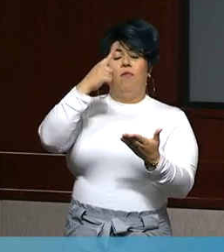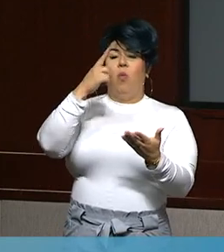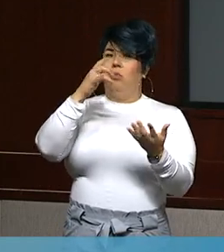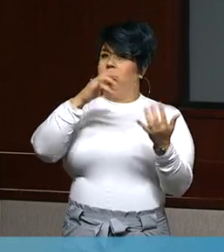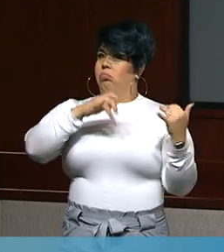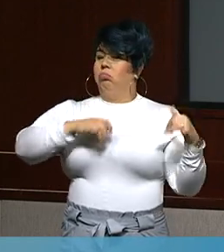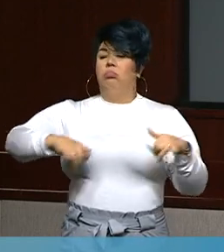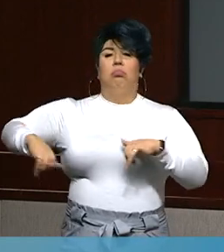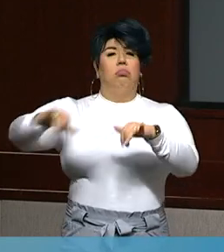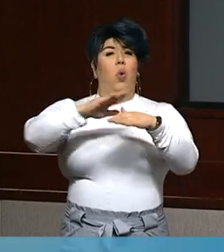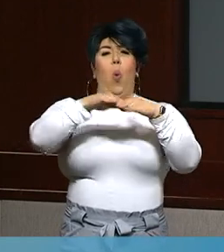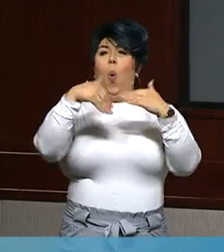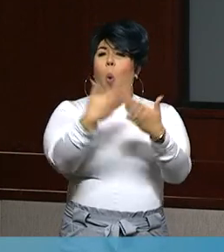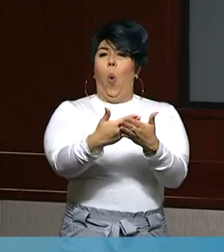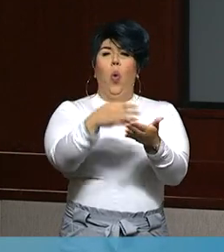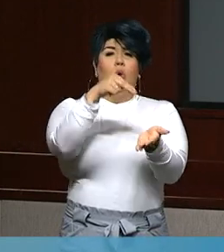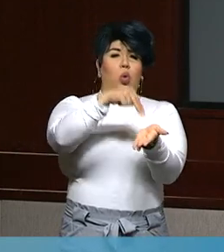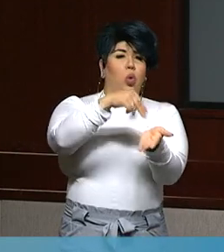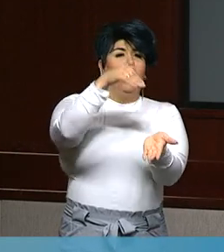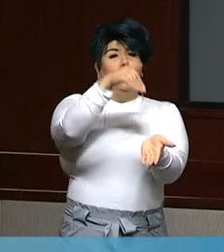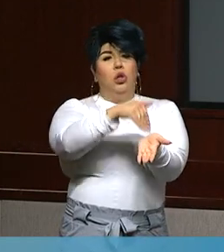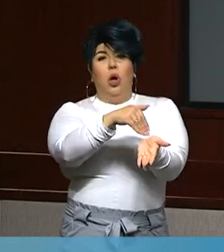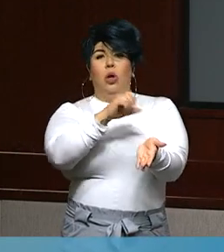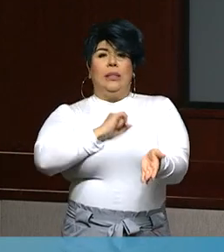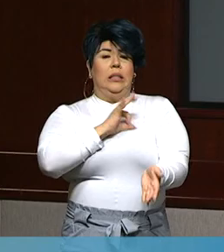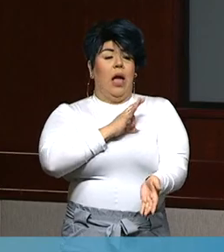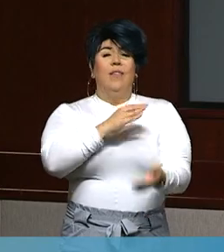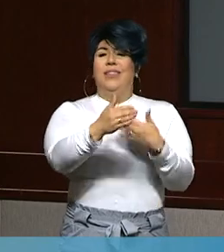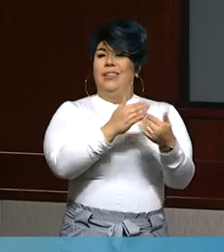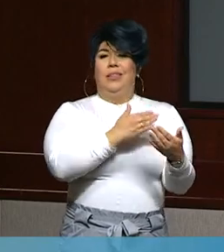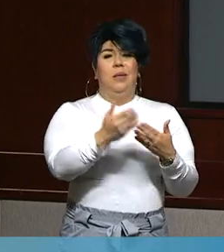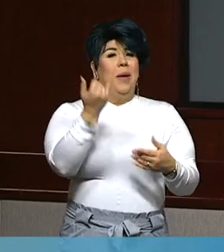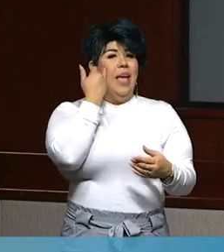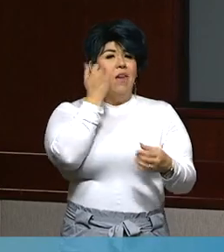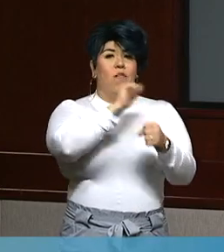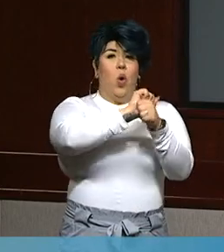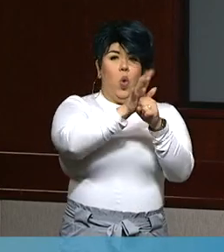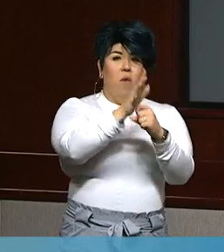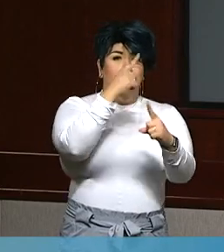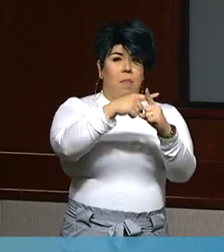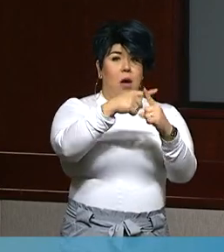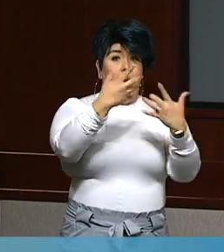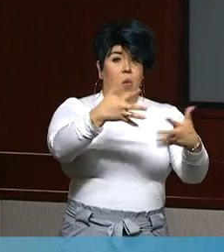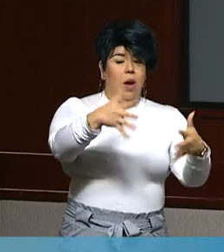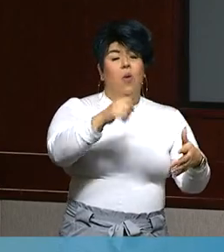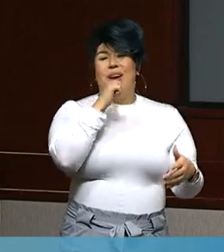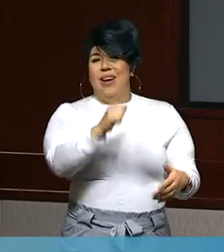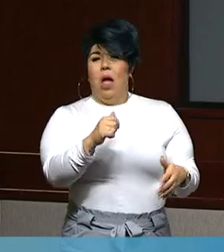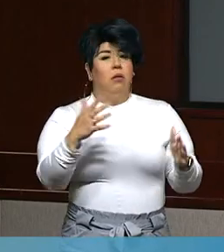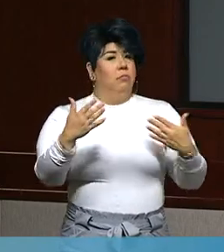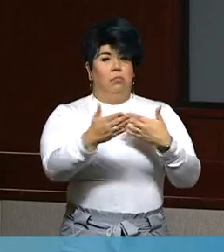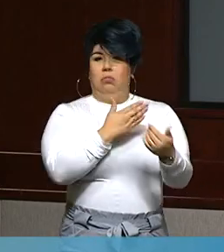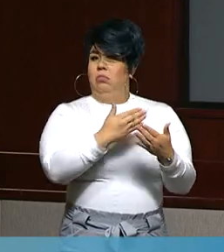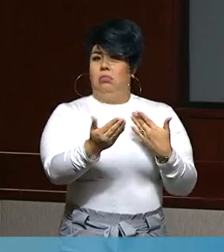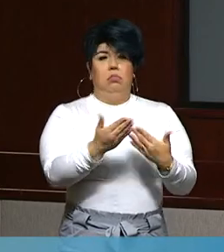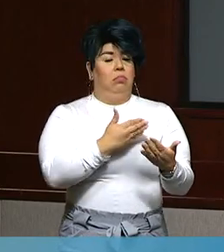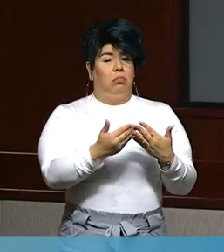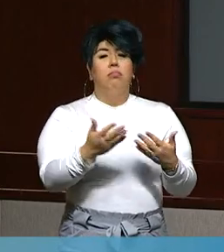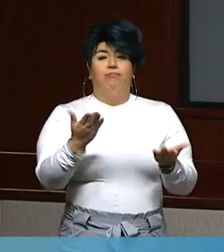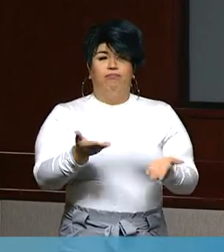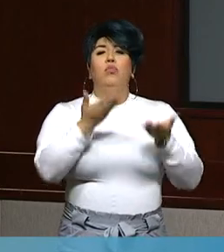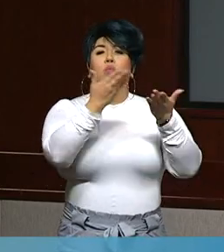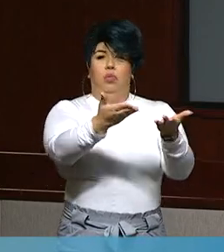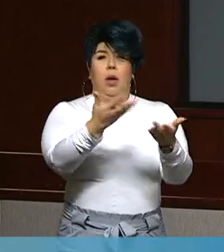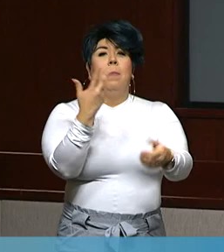providers. Whether or not they have had COVID disease in the past, if they've had a previous COVID-19 infection, it is still